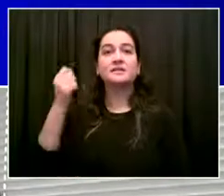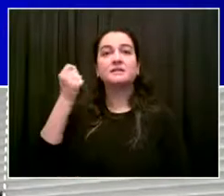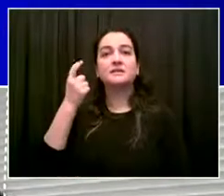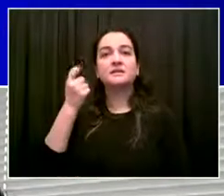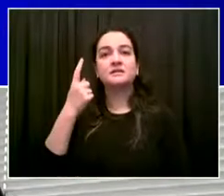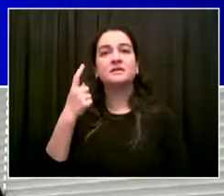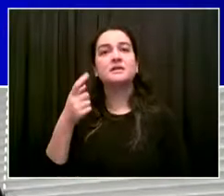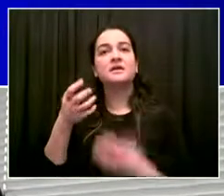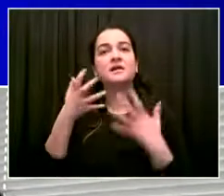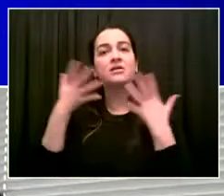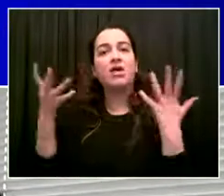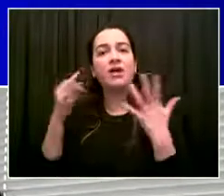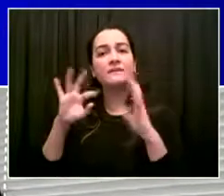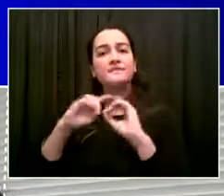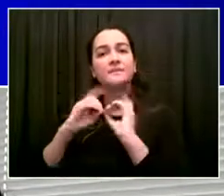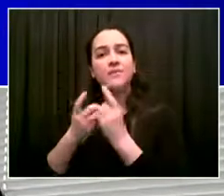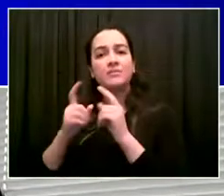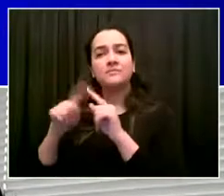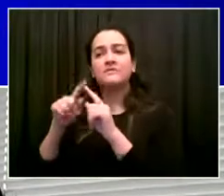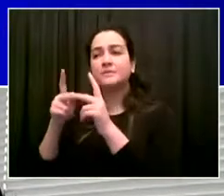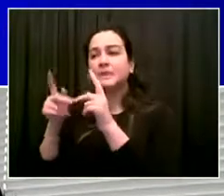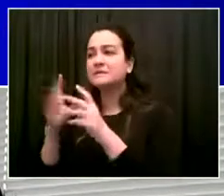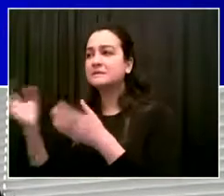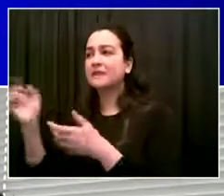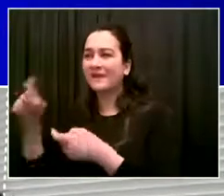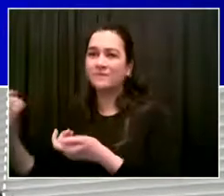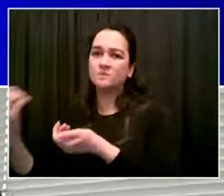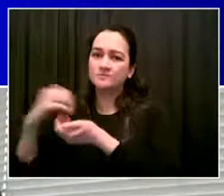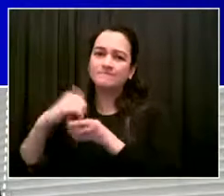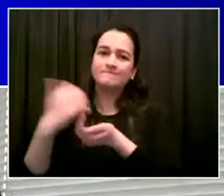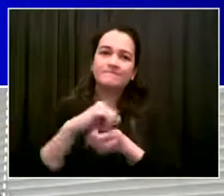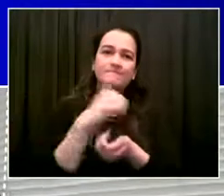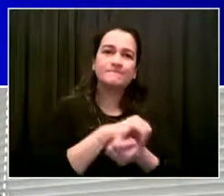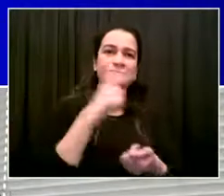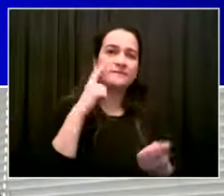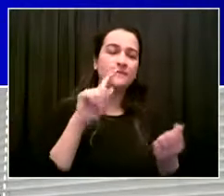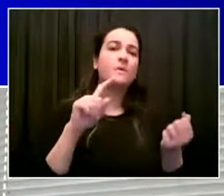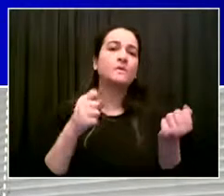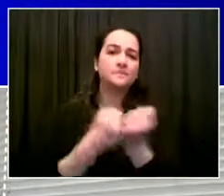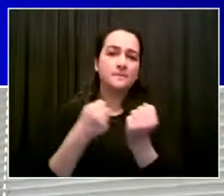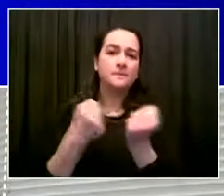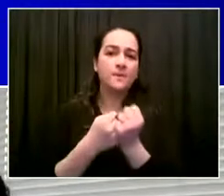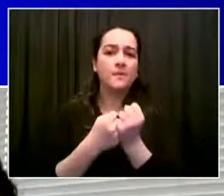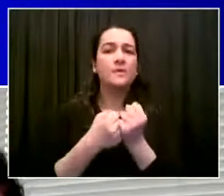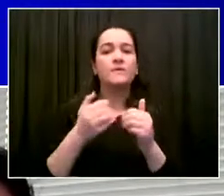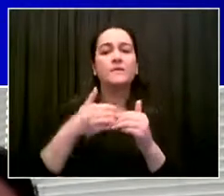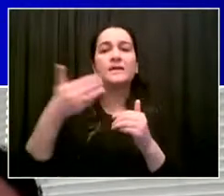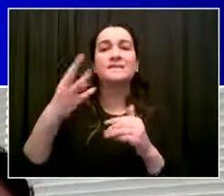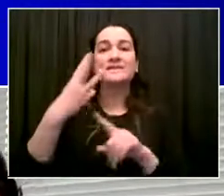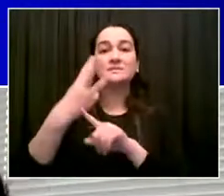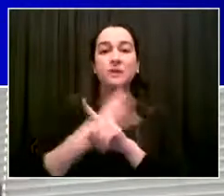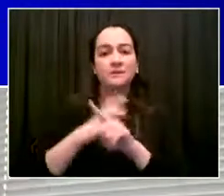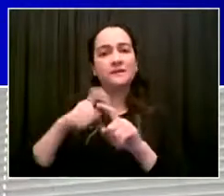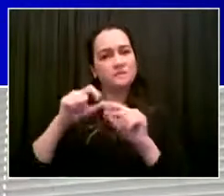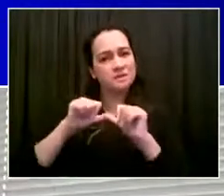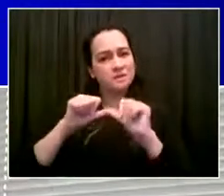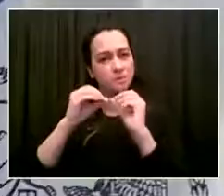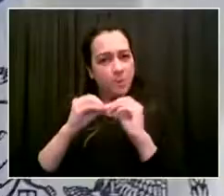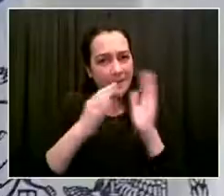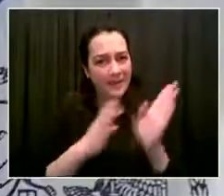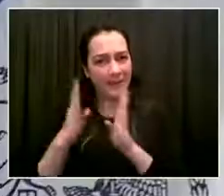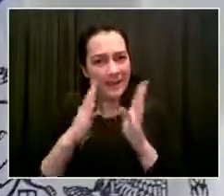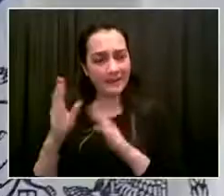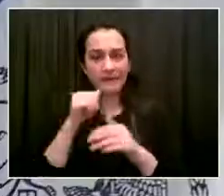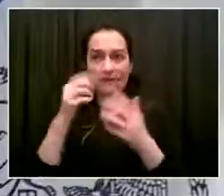Councilmember, the first six months of pre-k in 2014. Very exciting time, but to quote Lydia, nerve